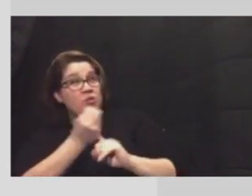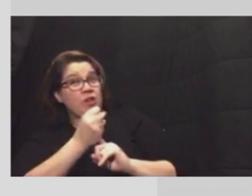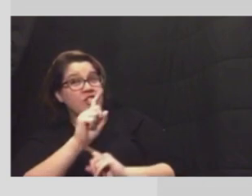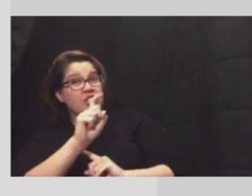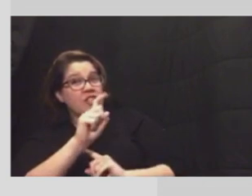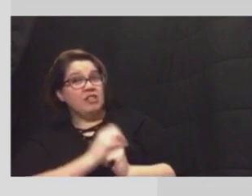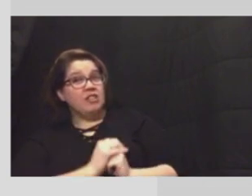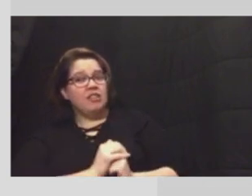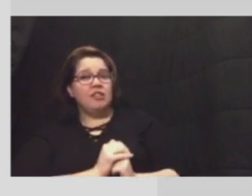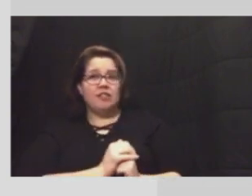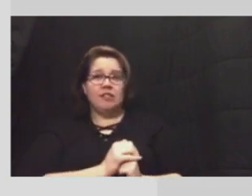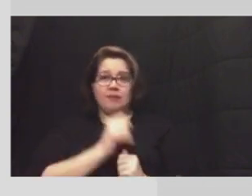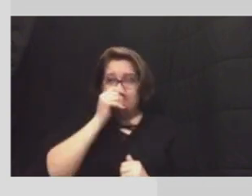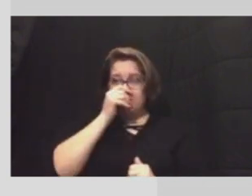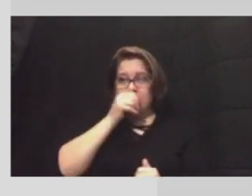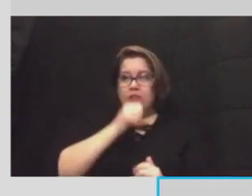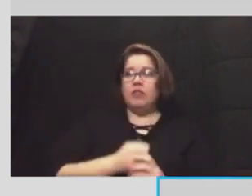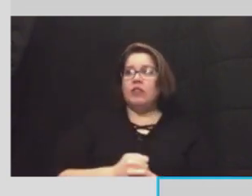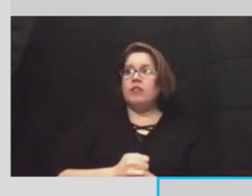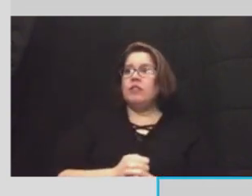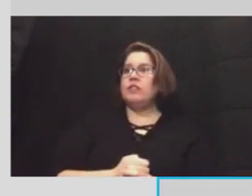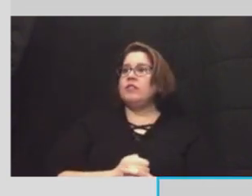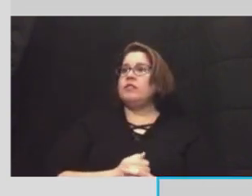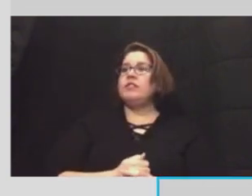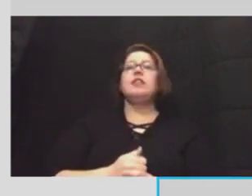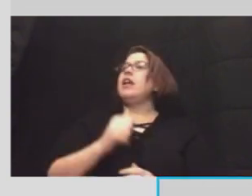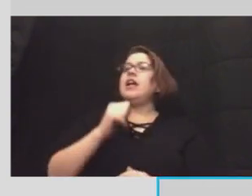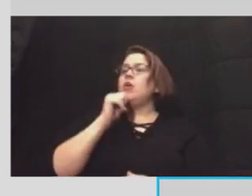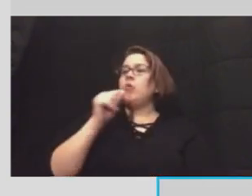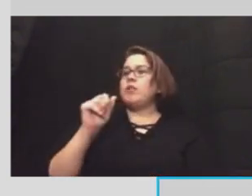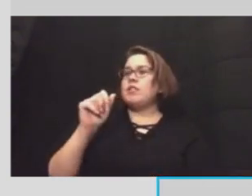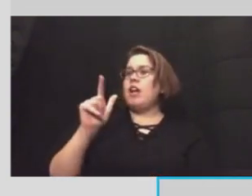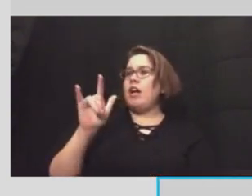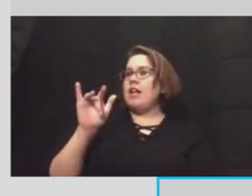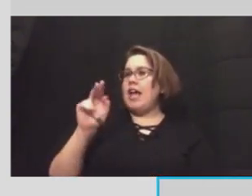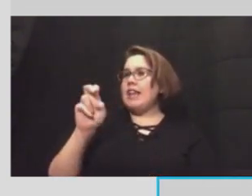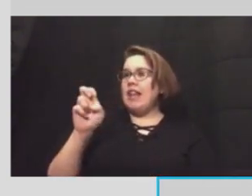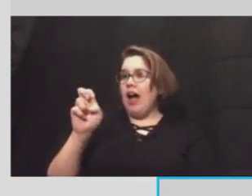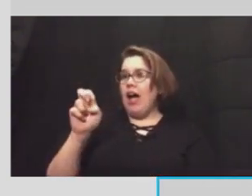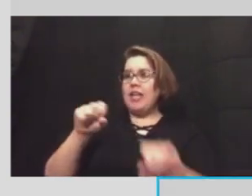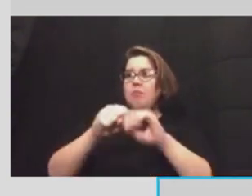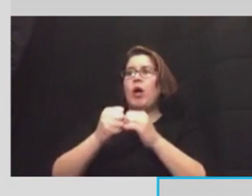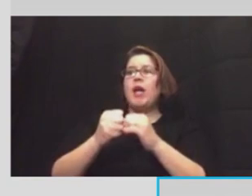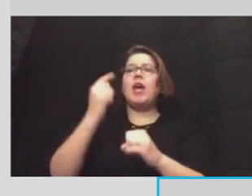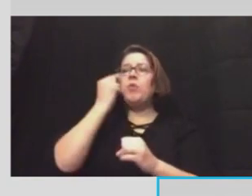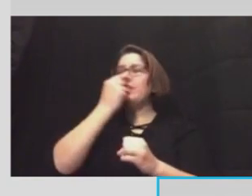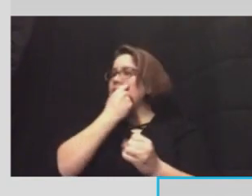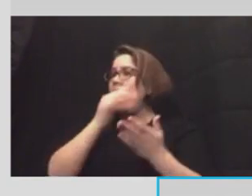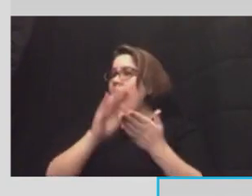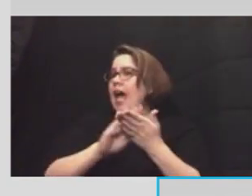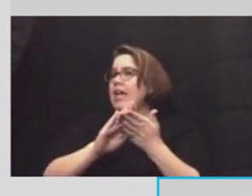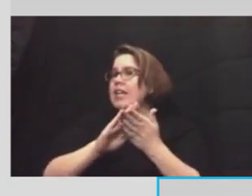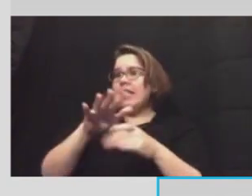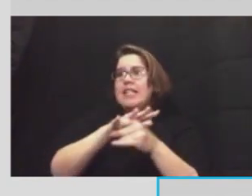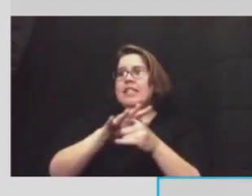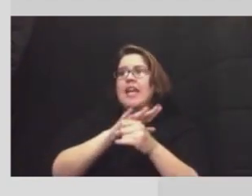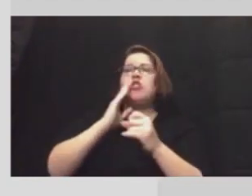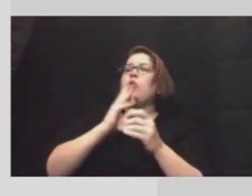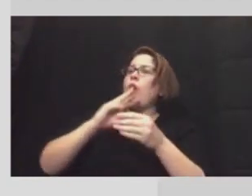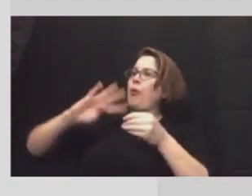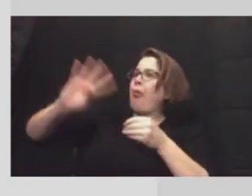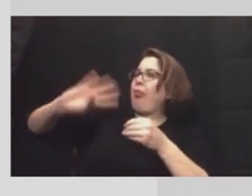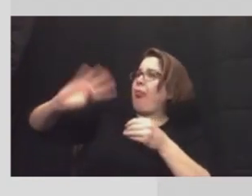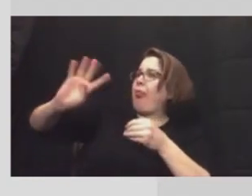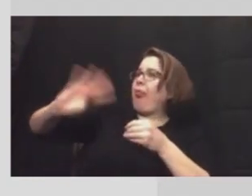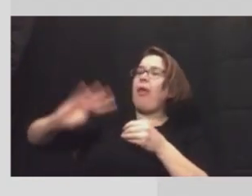uh it was not a line break it was an eye washing station uh that was spewing water and it has been